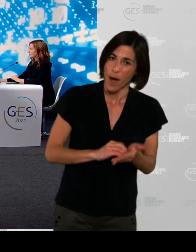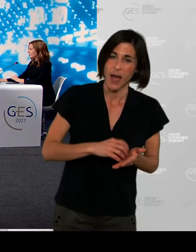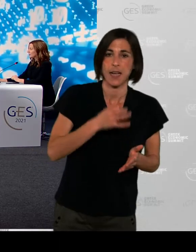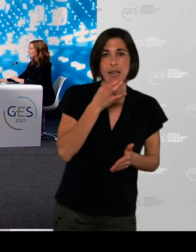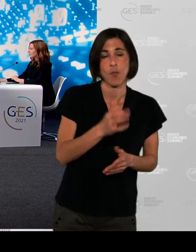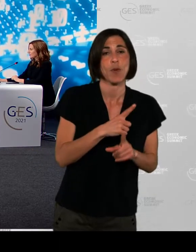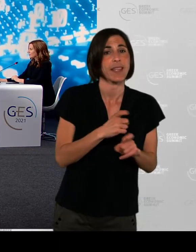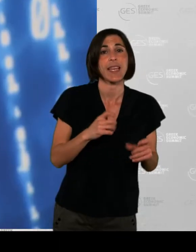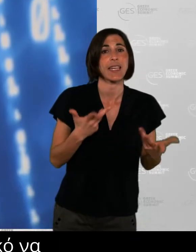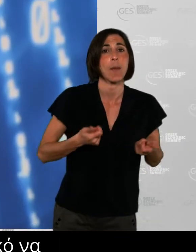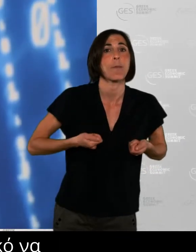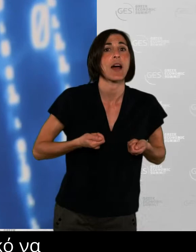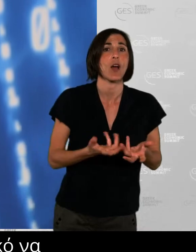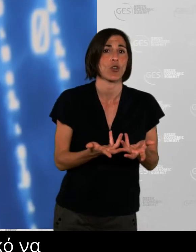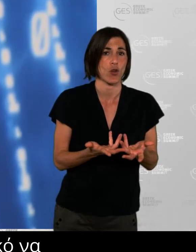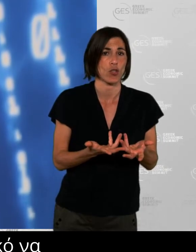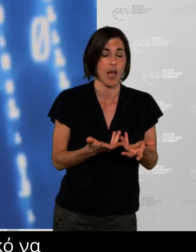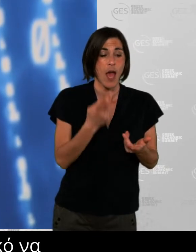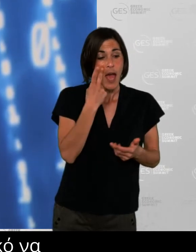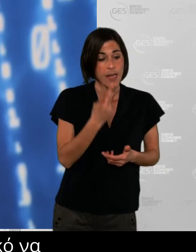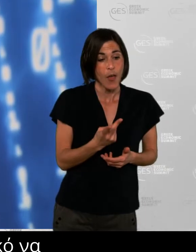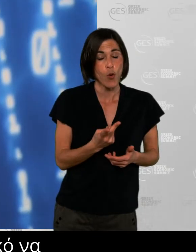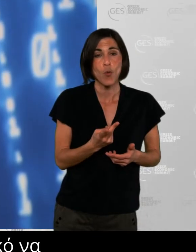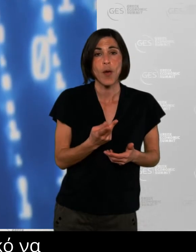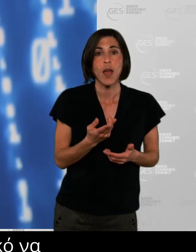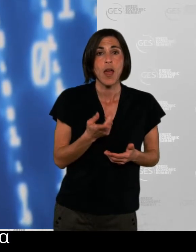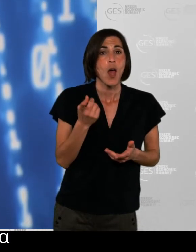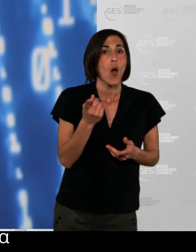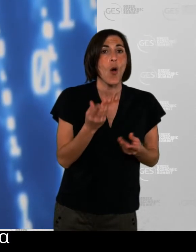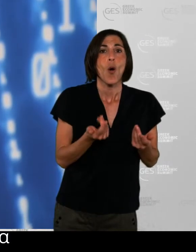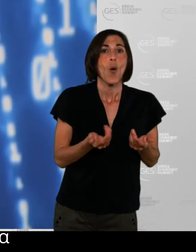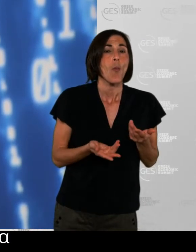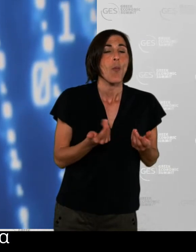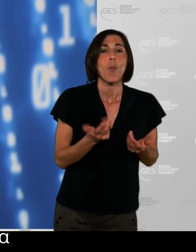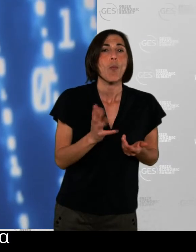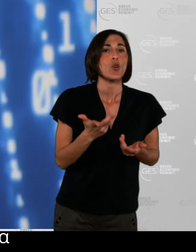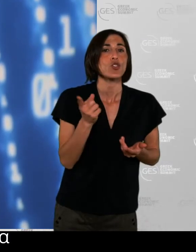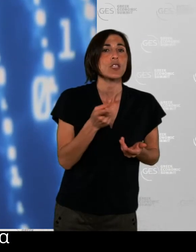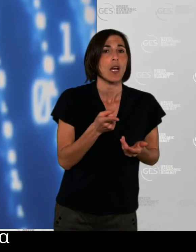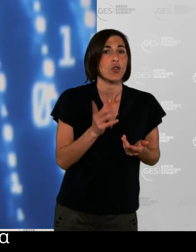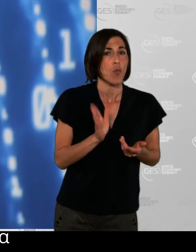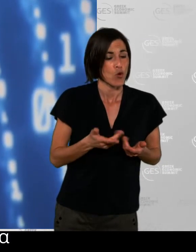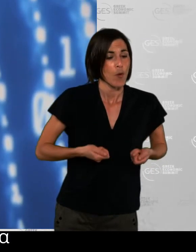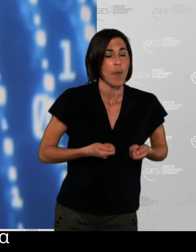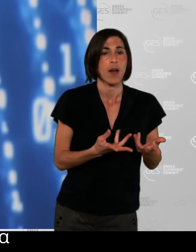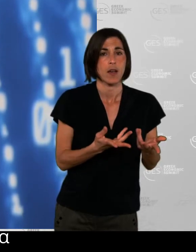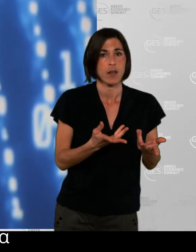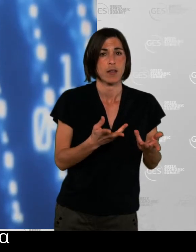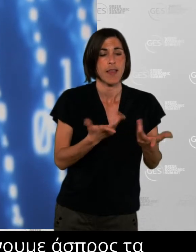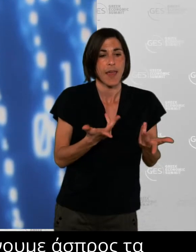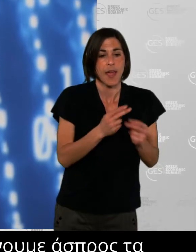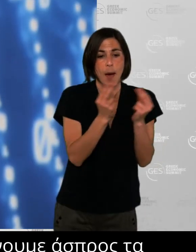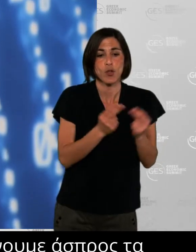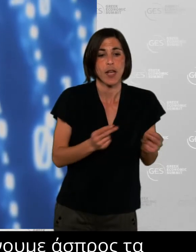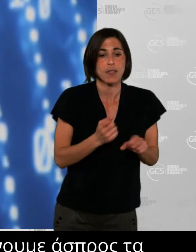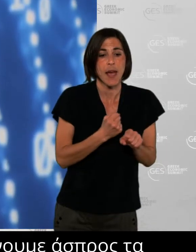you can uh become uh now with uh your uh your uh outcomes and uh in uh in in the end of the day kind of uh come